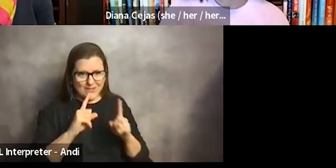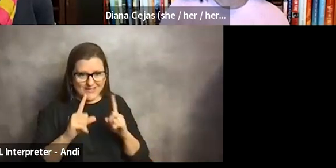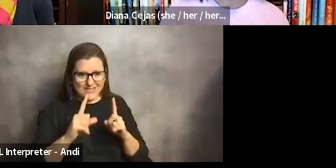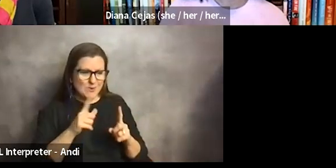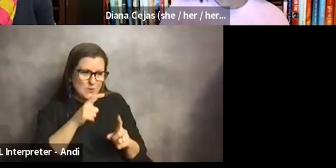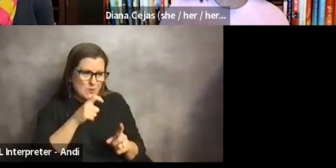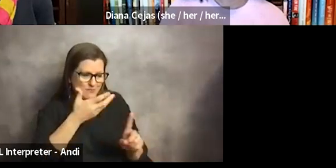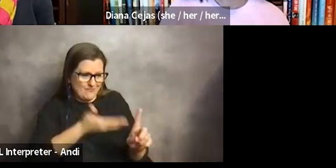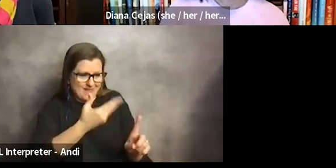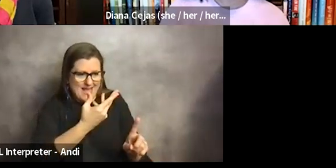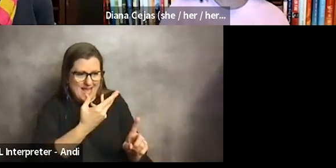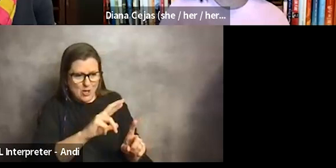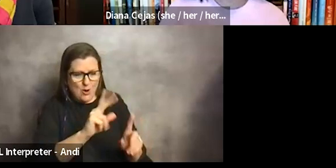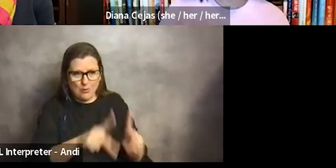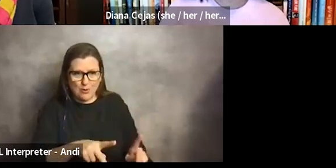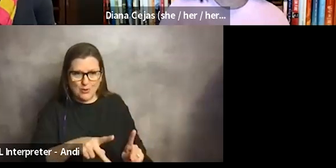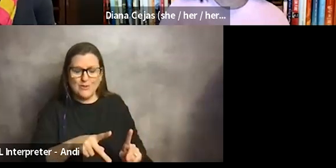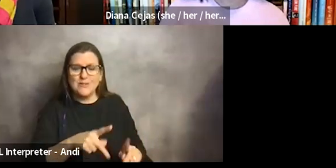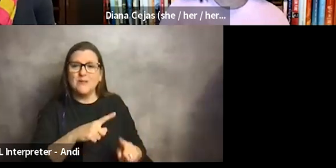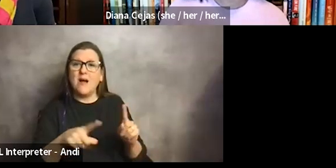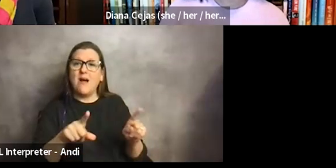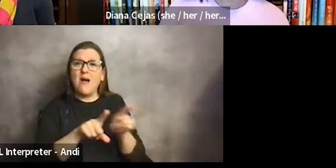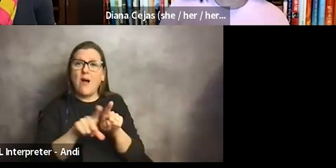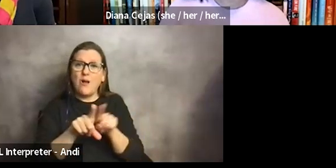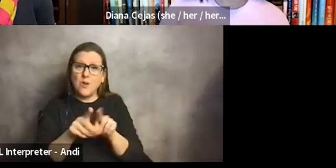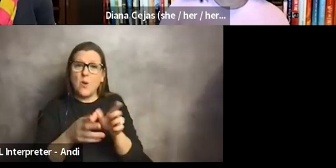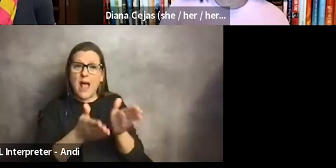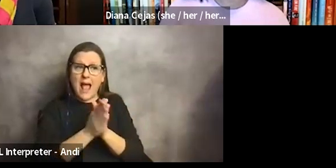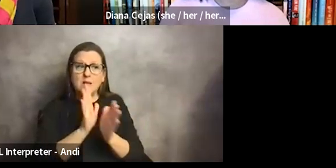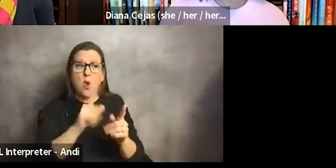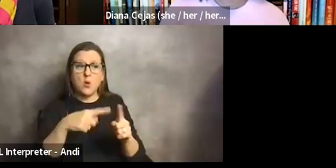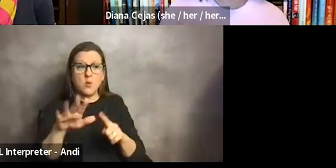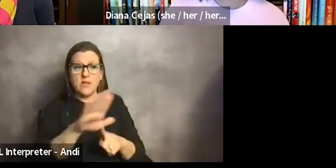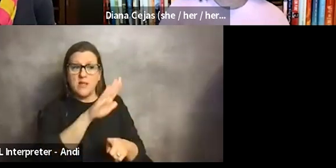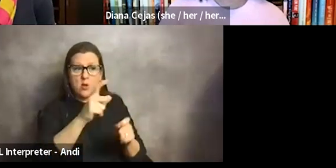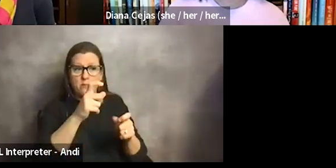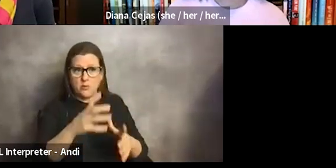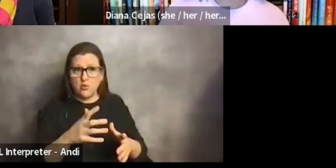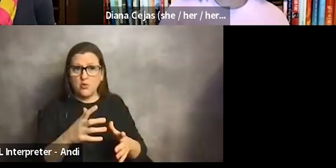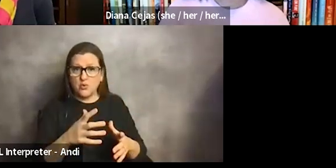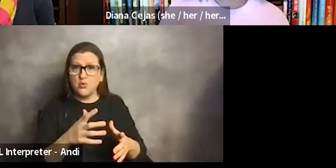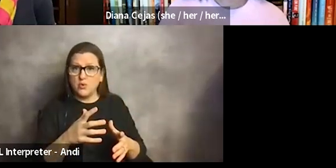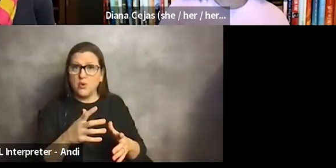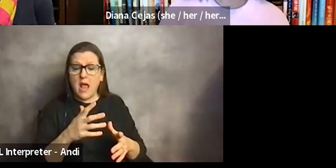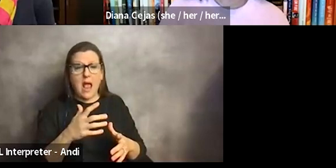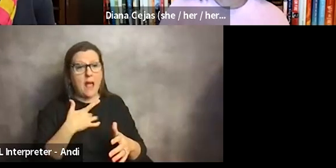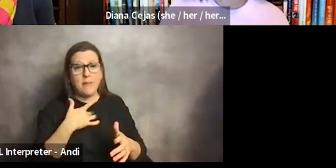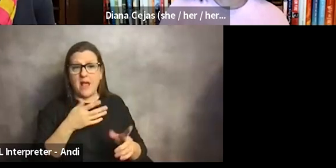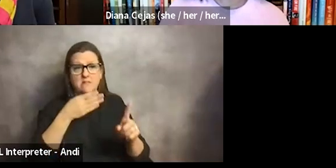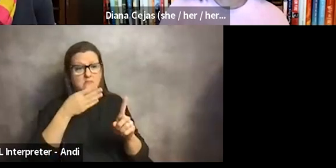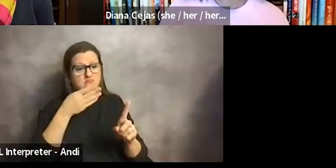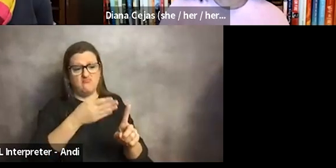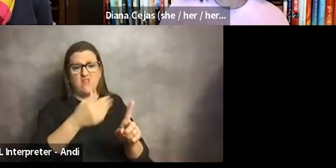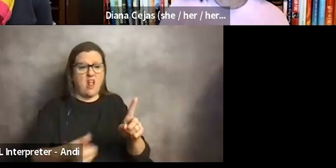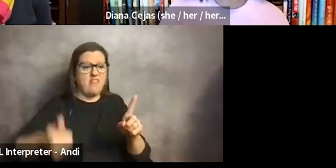HR person I, you know, talked to, but then I asked to speak to their manager. And I talked to the head of HR directly